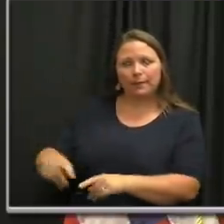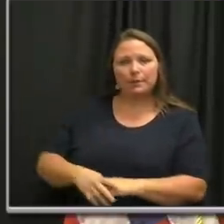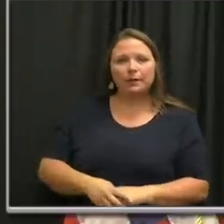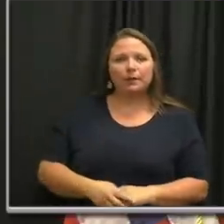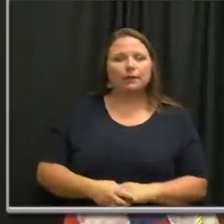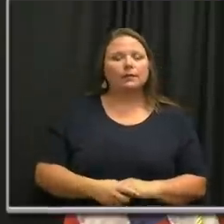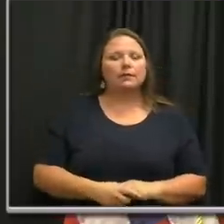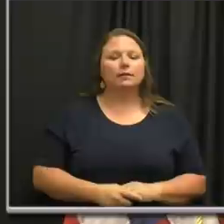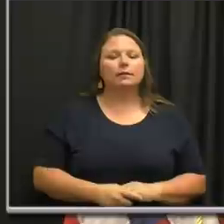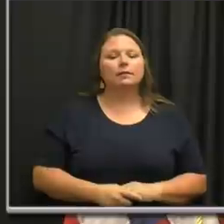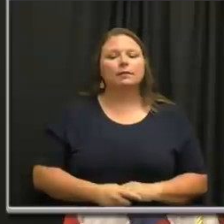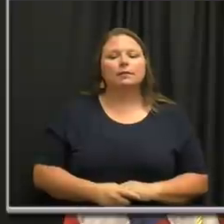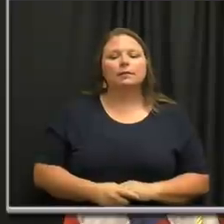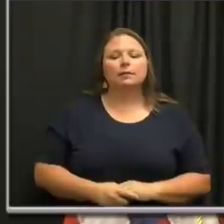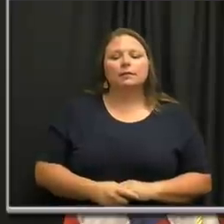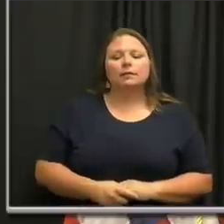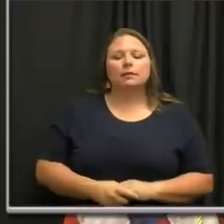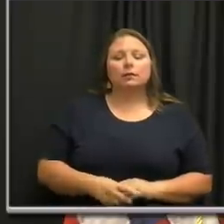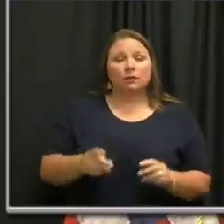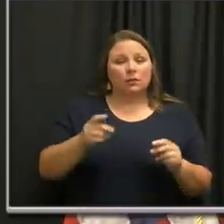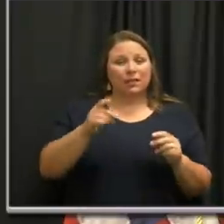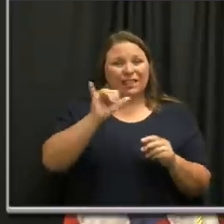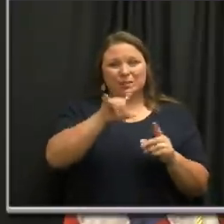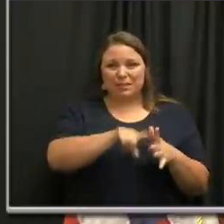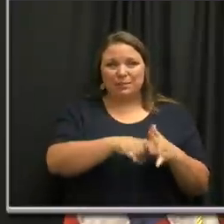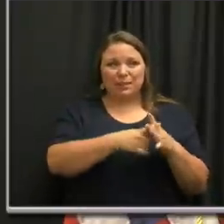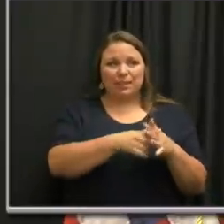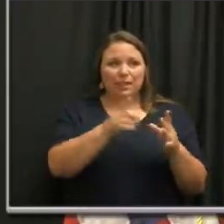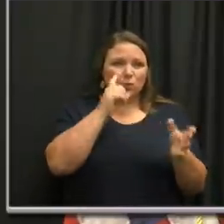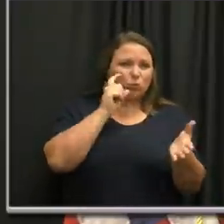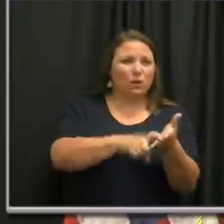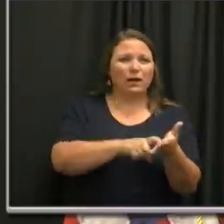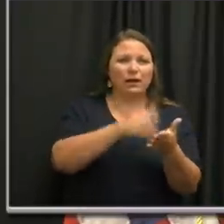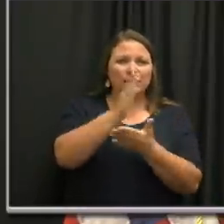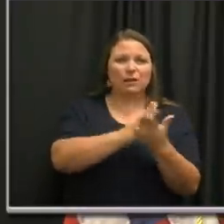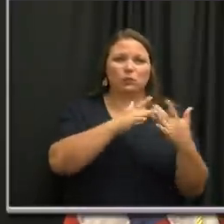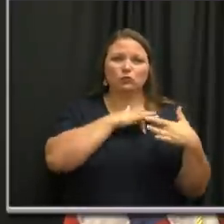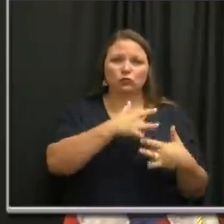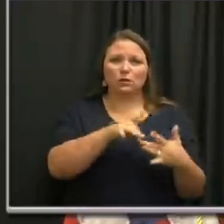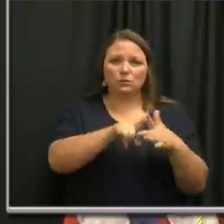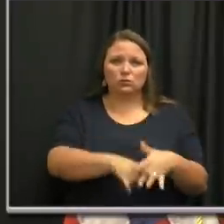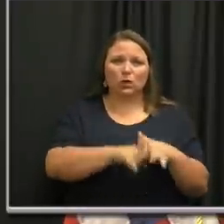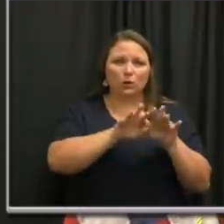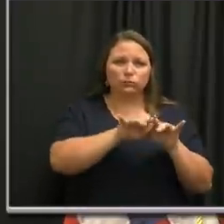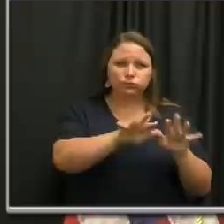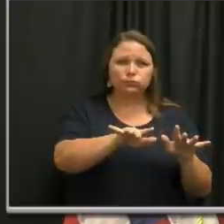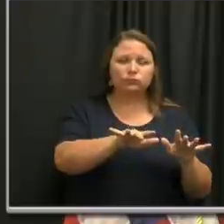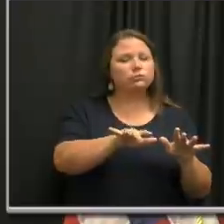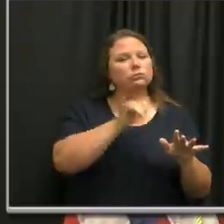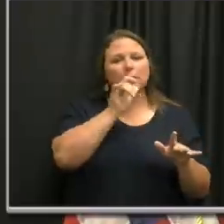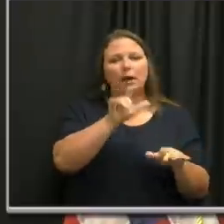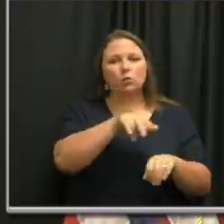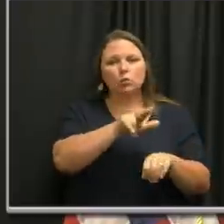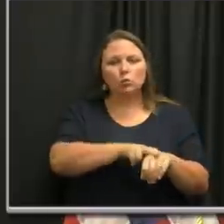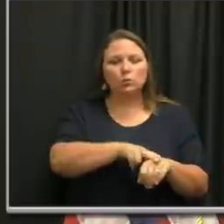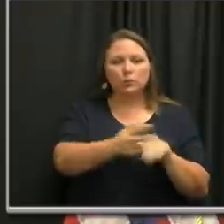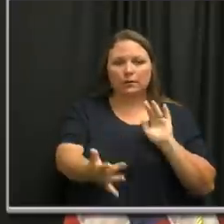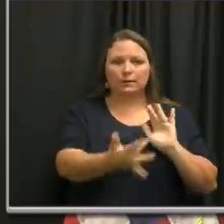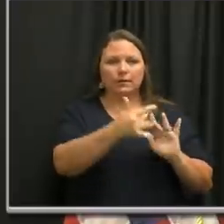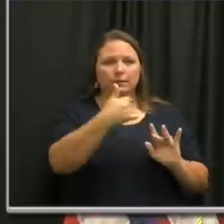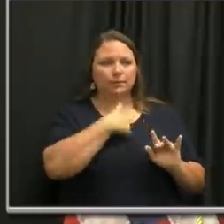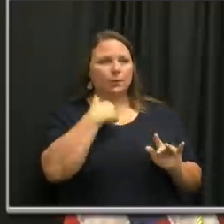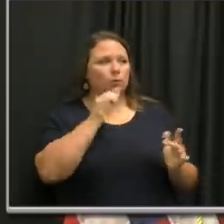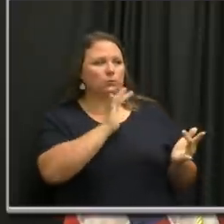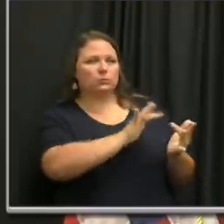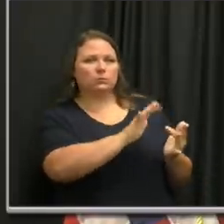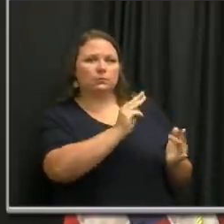quickly, um, they, they, this is right at the beginning. They recognize that there was some trend that they were starting to see that was not typical. They reached out to me. We reached